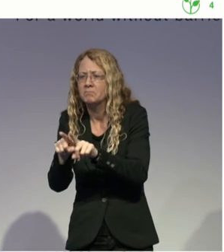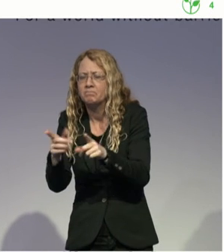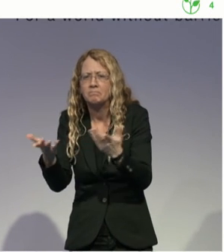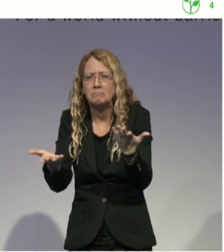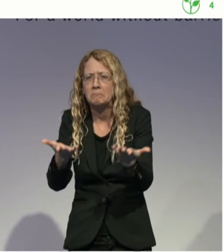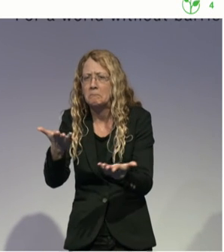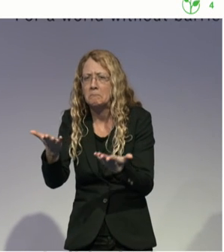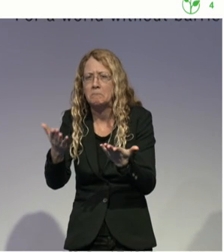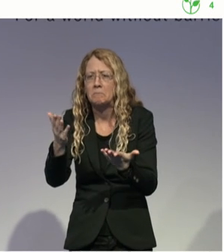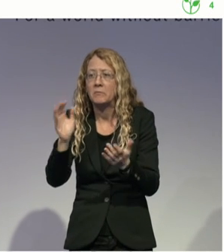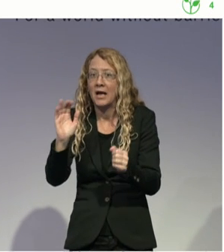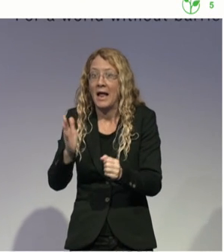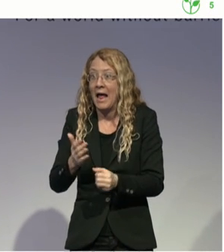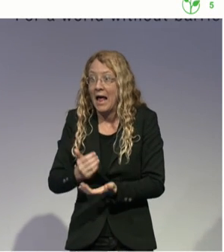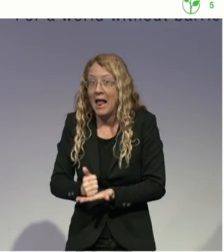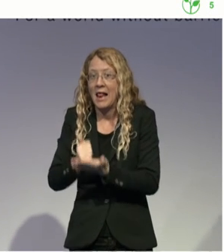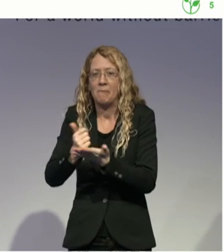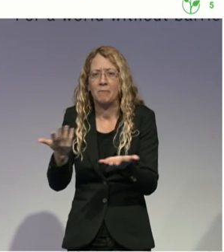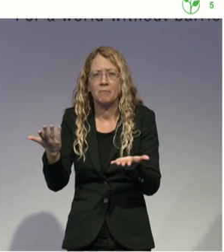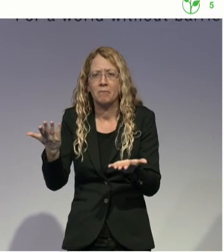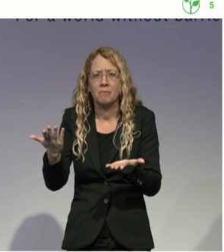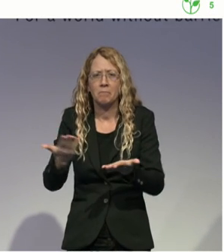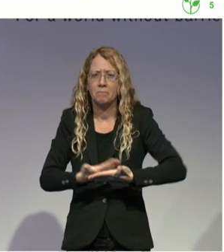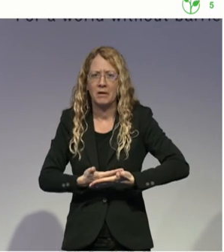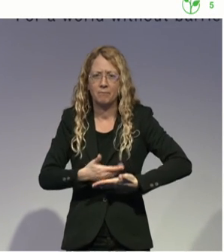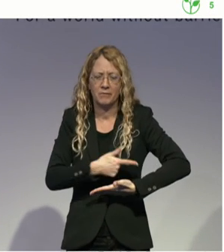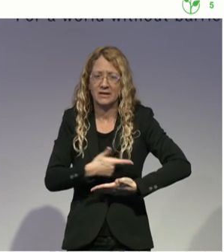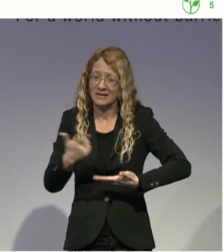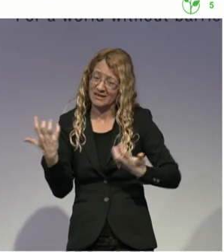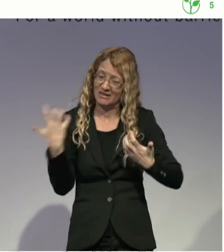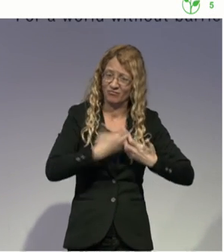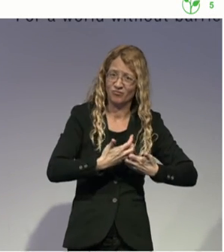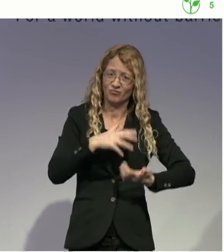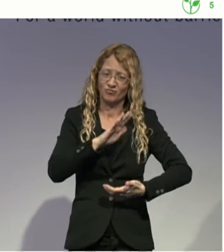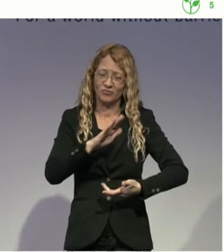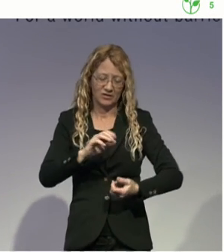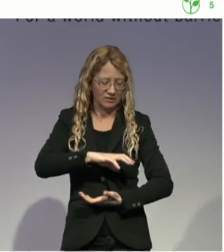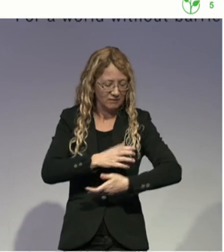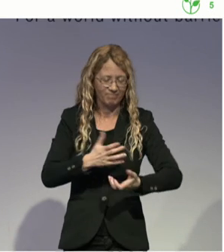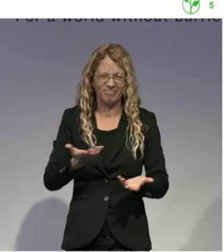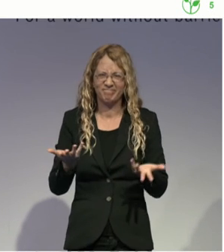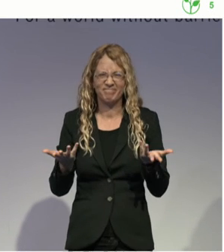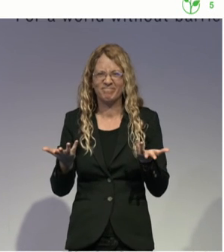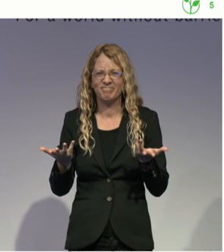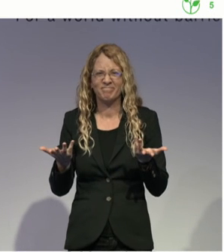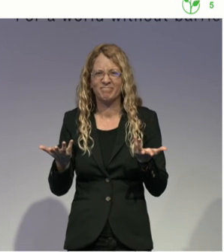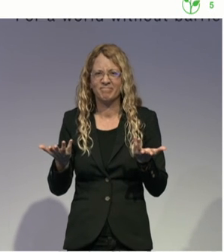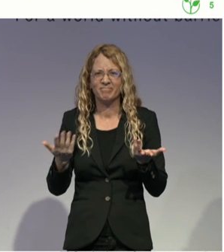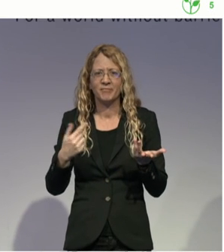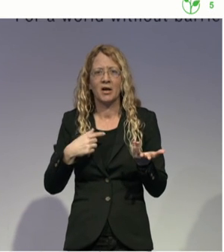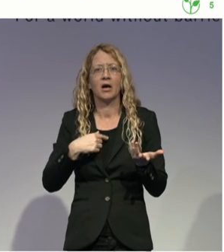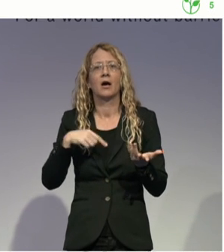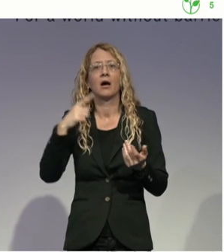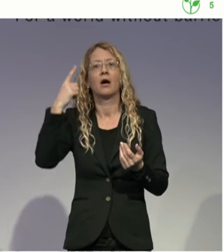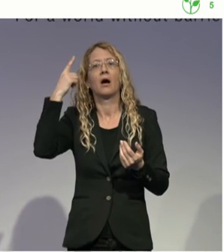our patients. So that's how the mirrorable idea came out. We